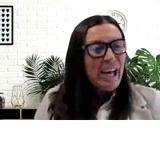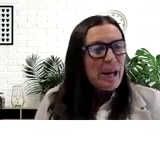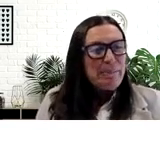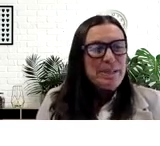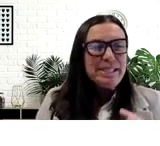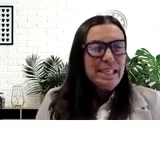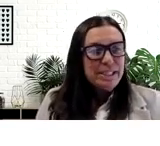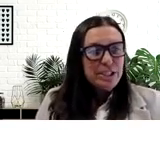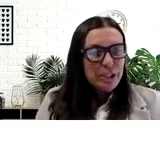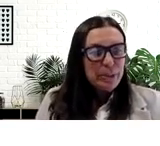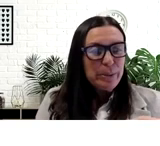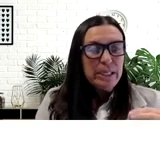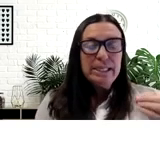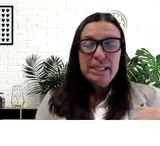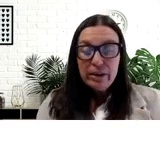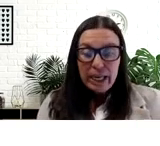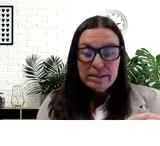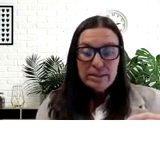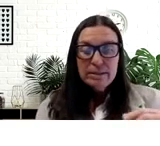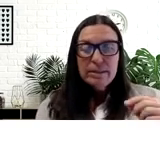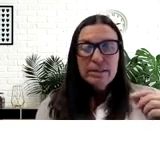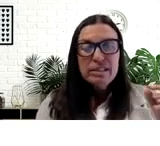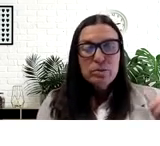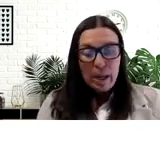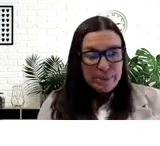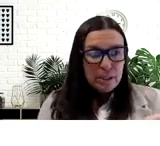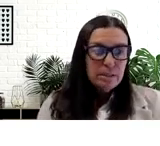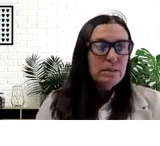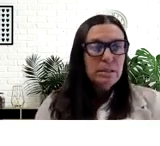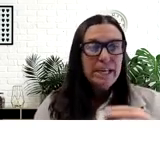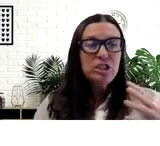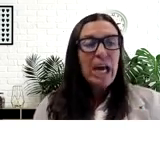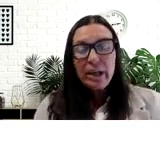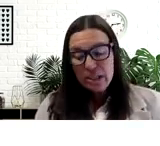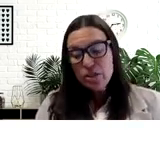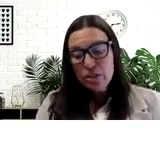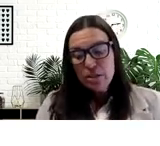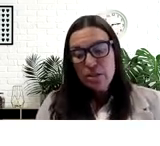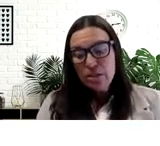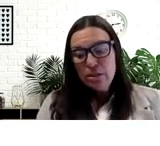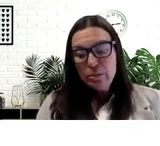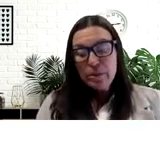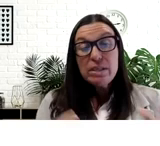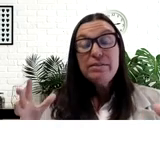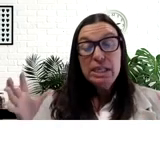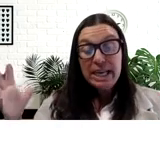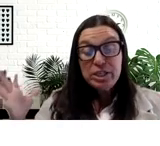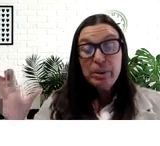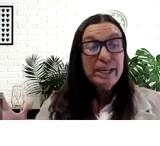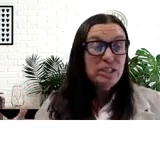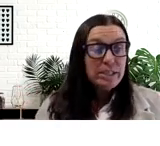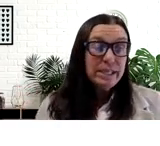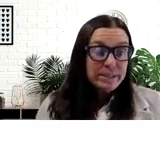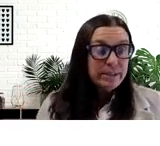seeks to interrogate, disrupt, and challenge what is often